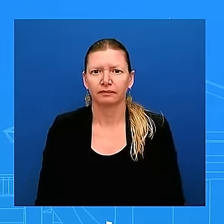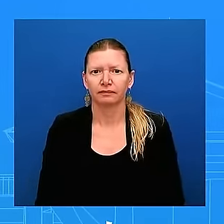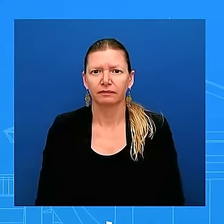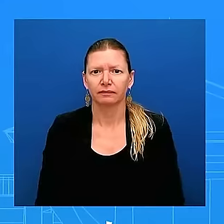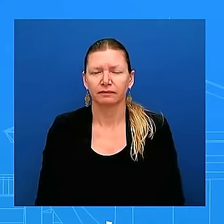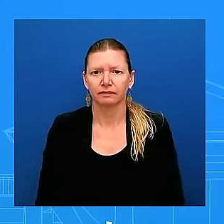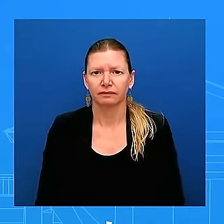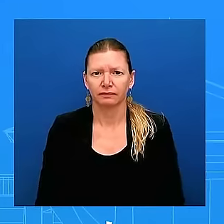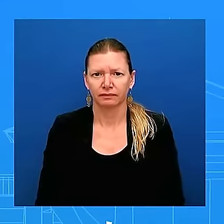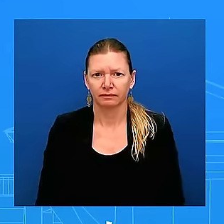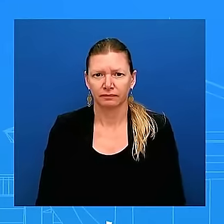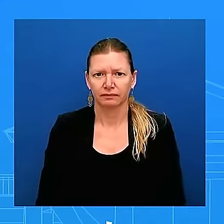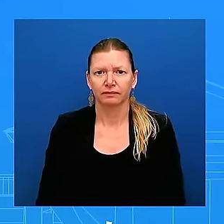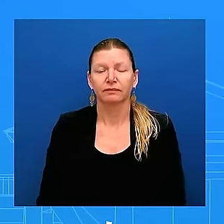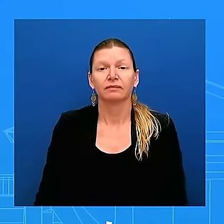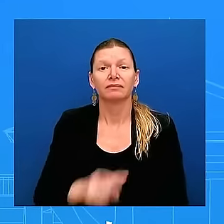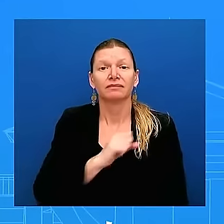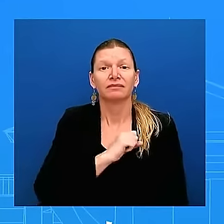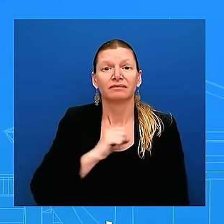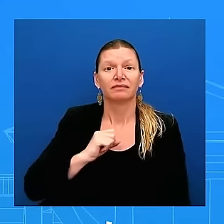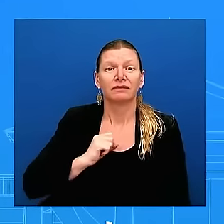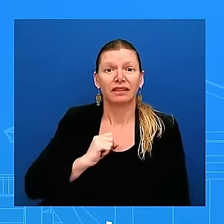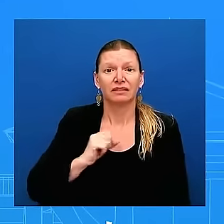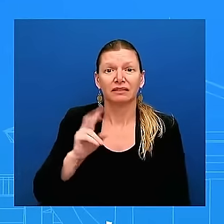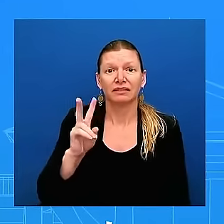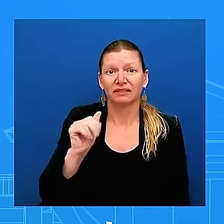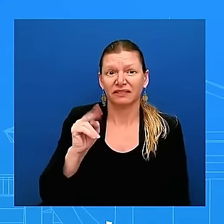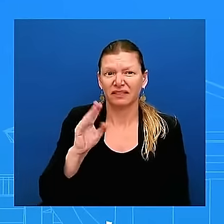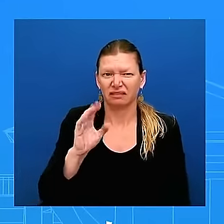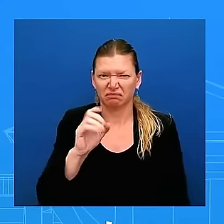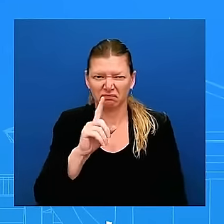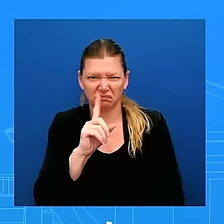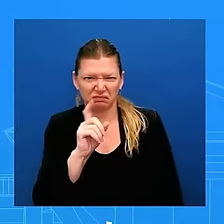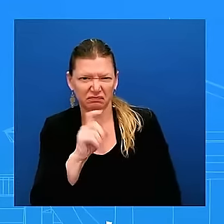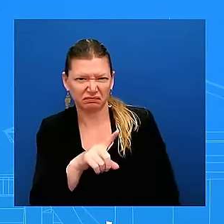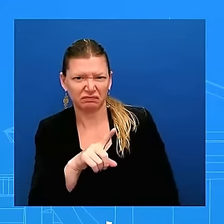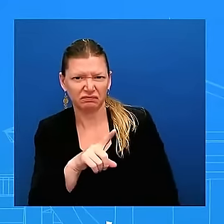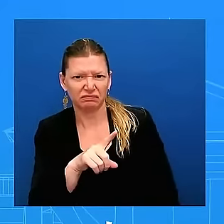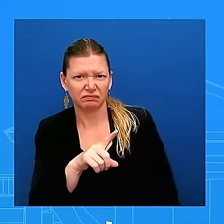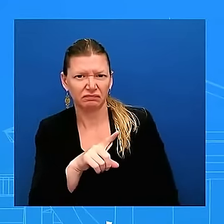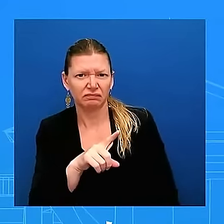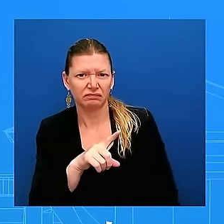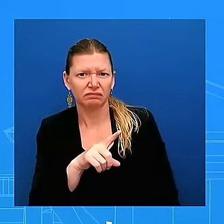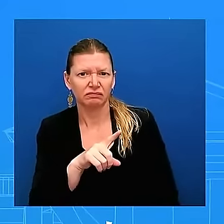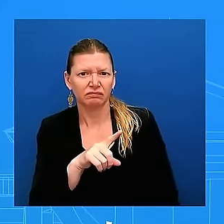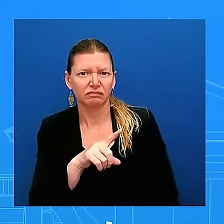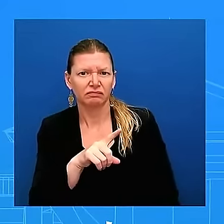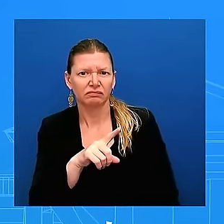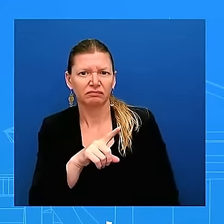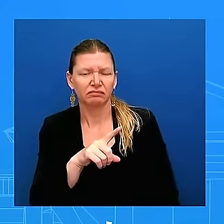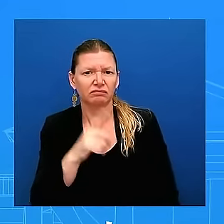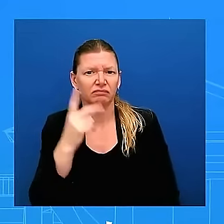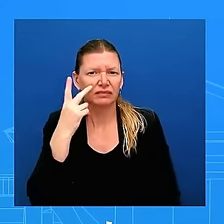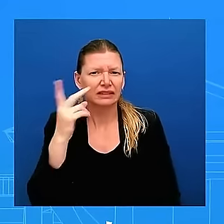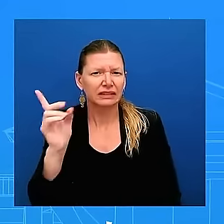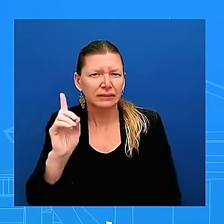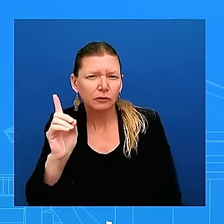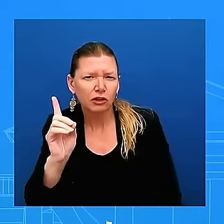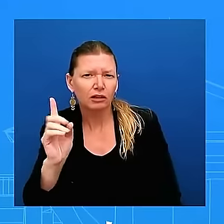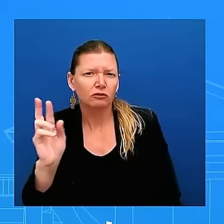the difference between his view the difference between Republicans and Democrats is that no one has tried to assassinate Vice President Harris